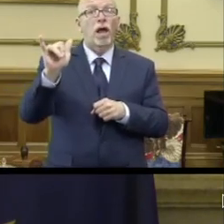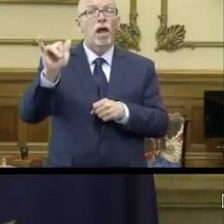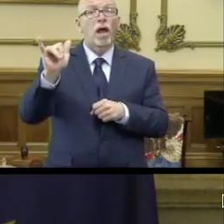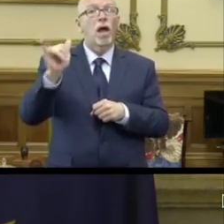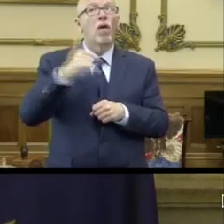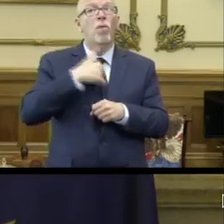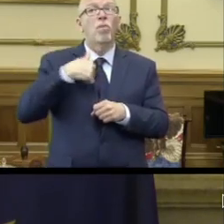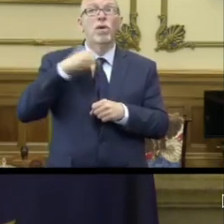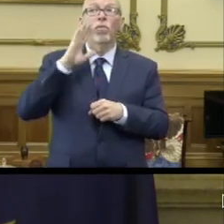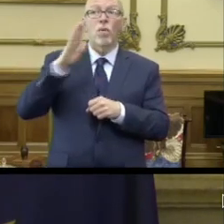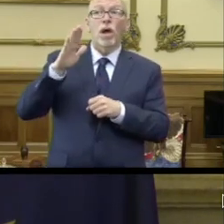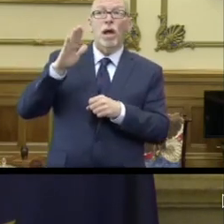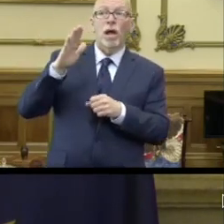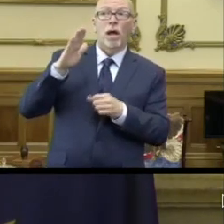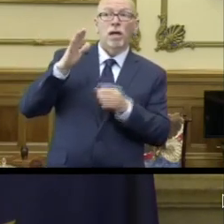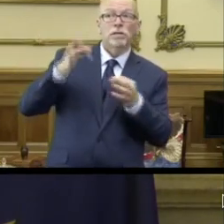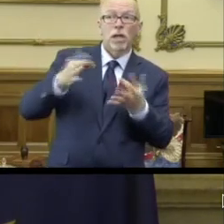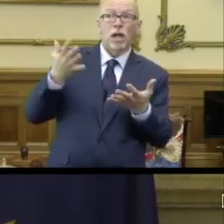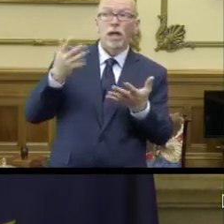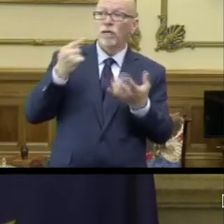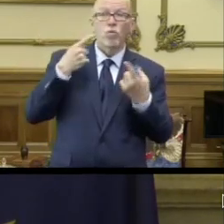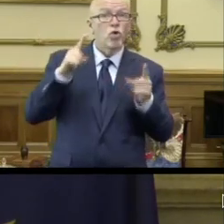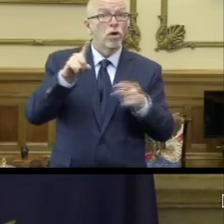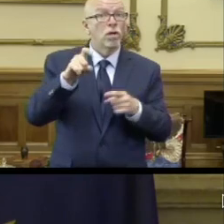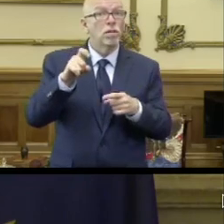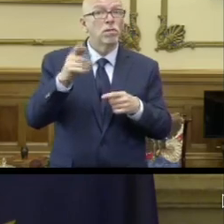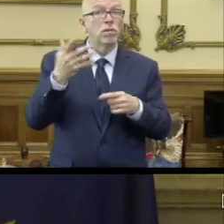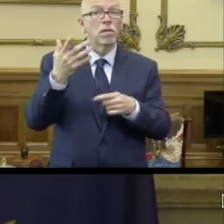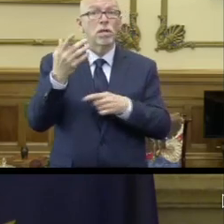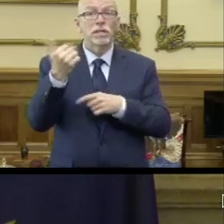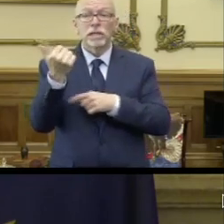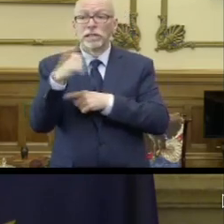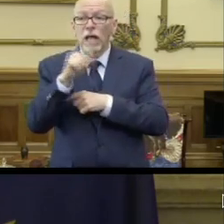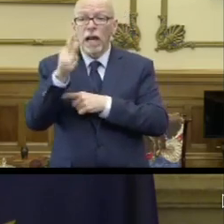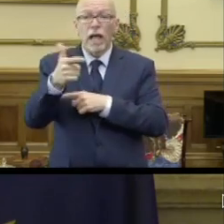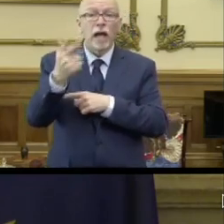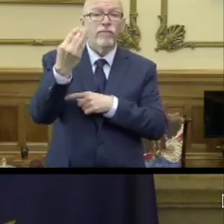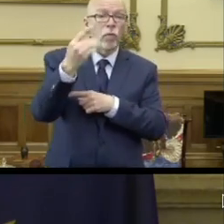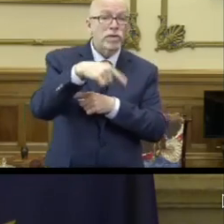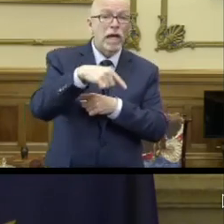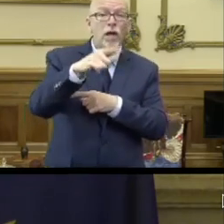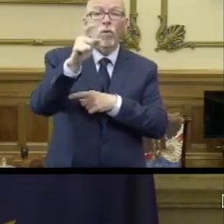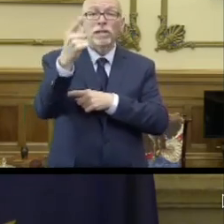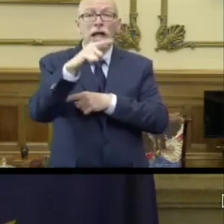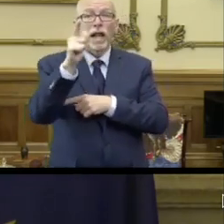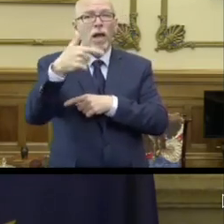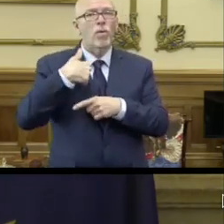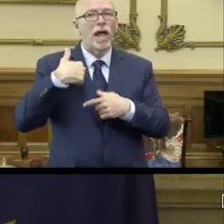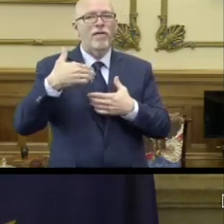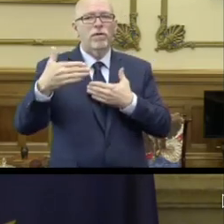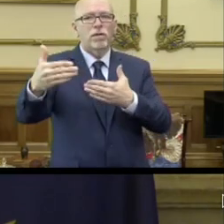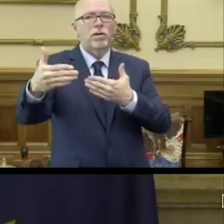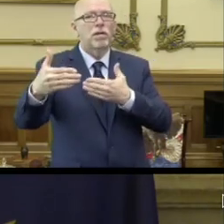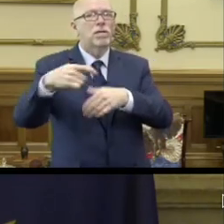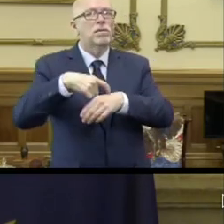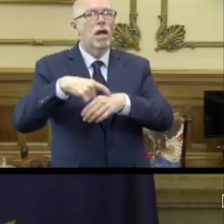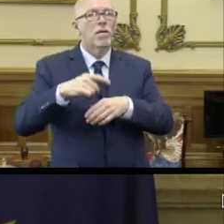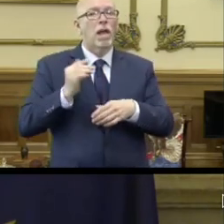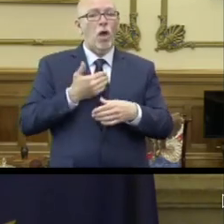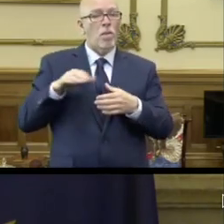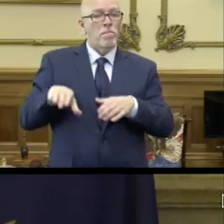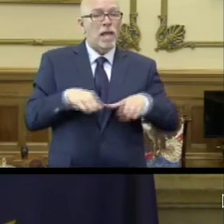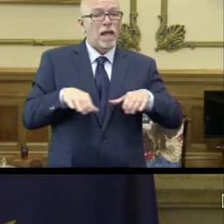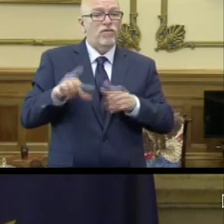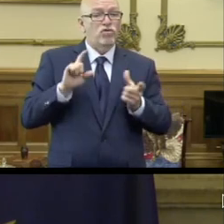informed by is it working 10 days later, 14 days later, 21 days later, it there's a lag time there. And so as our behavior